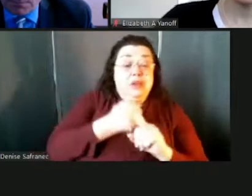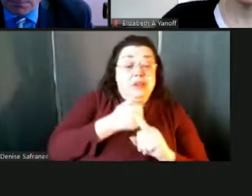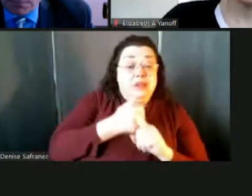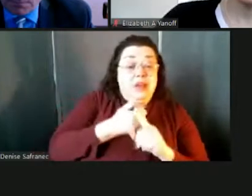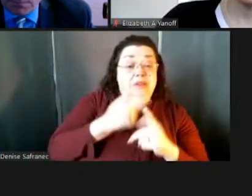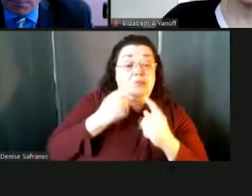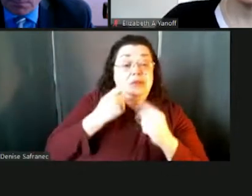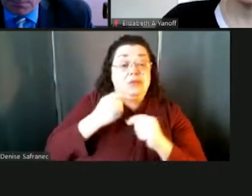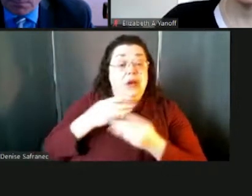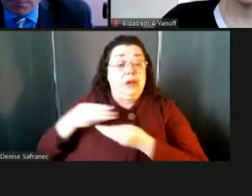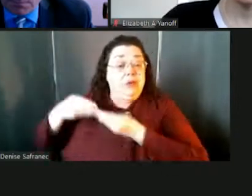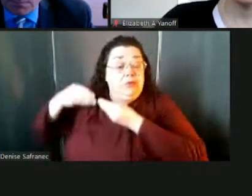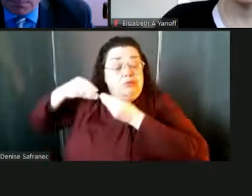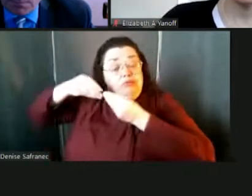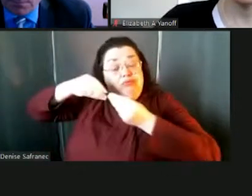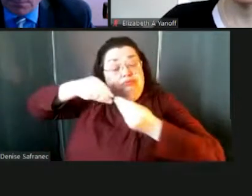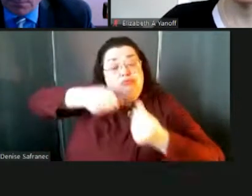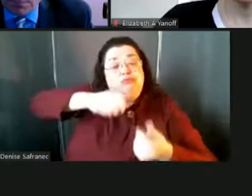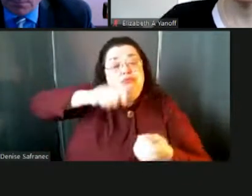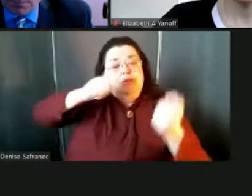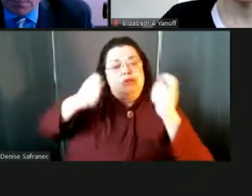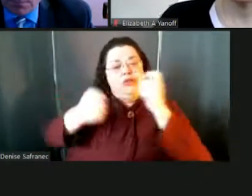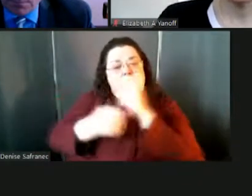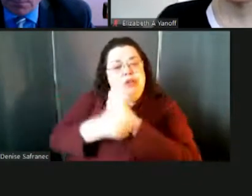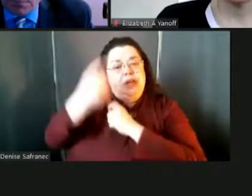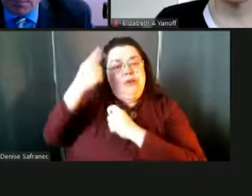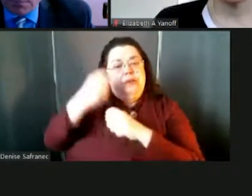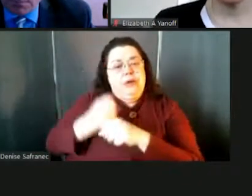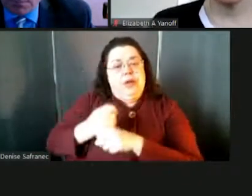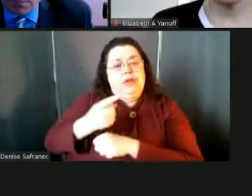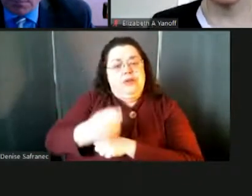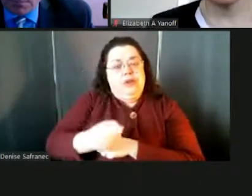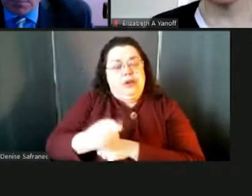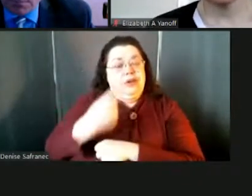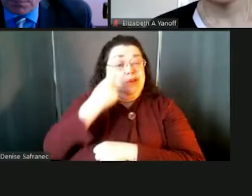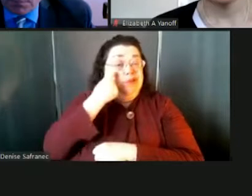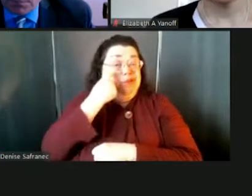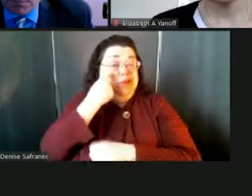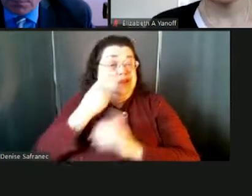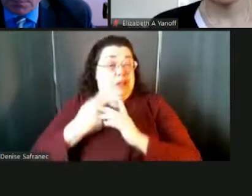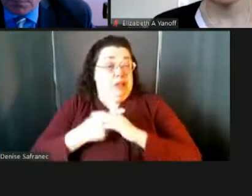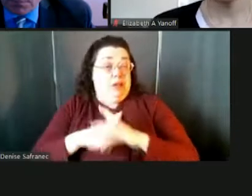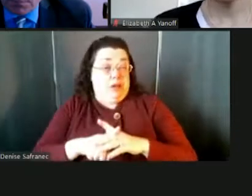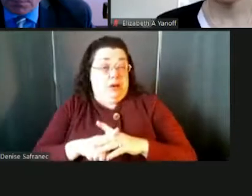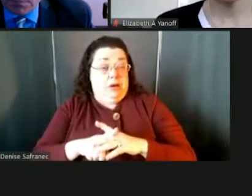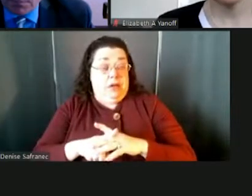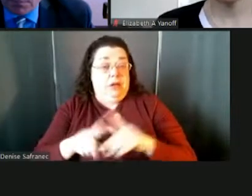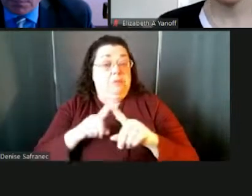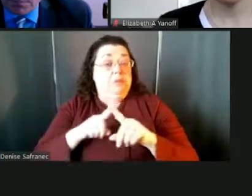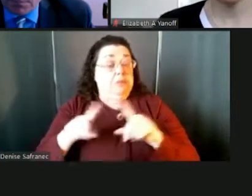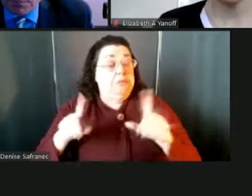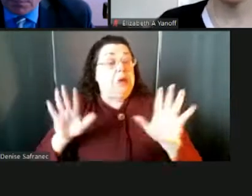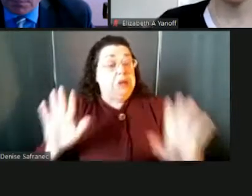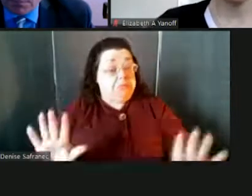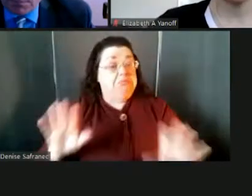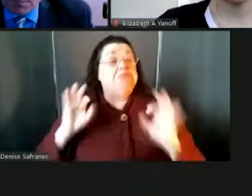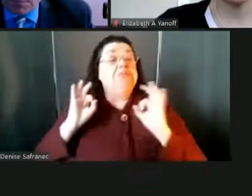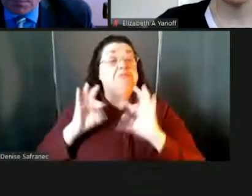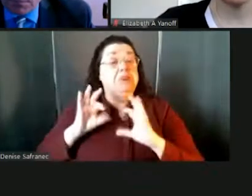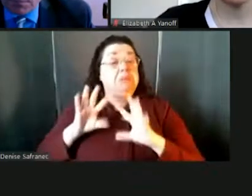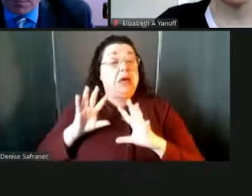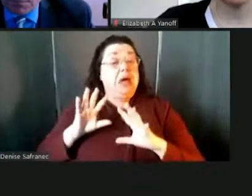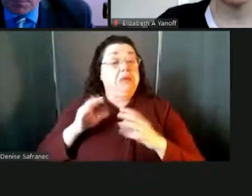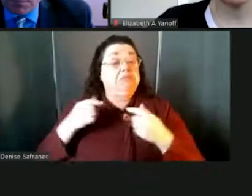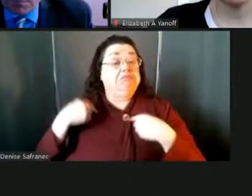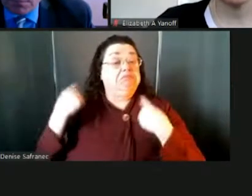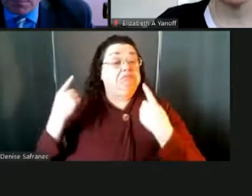to next year. I think it's going to go well. just started, but the initial feedback is really, really good. So I think